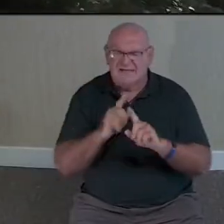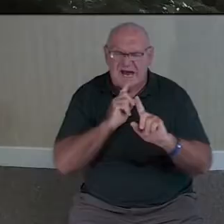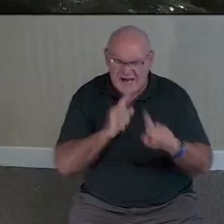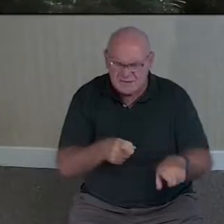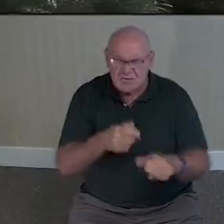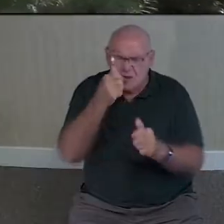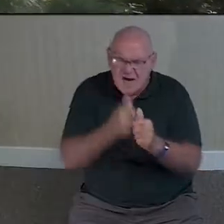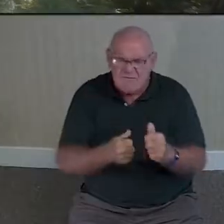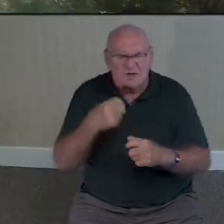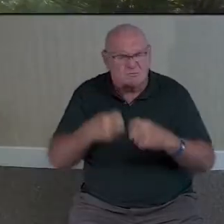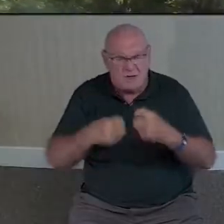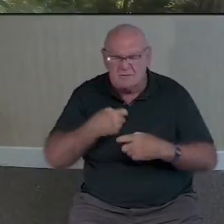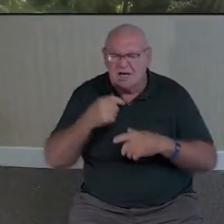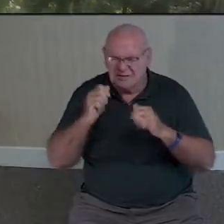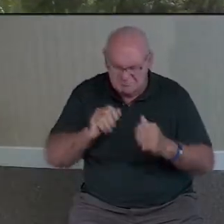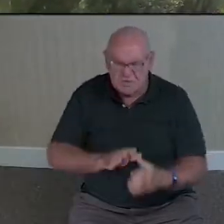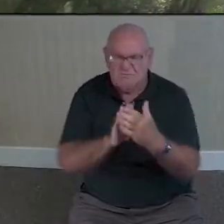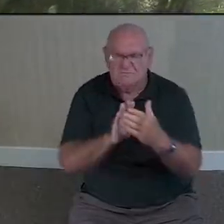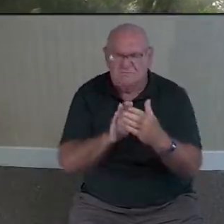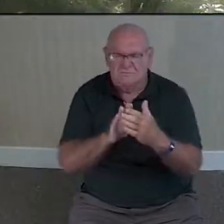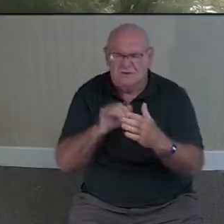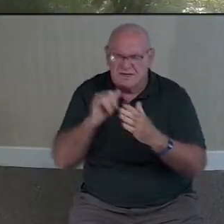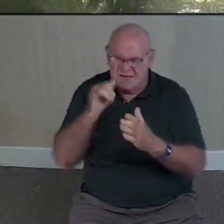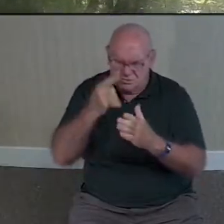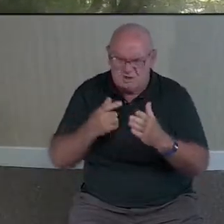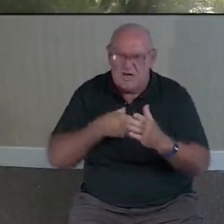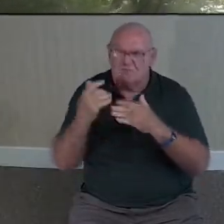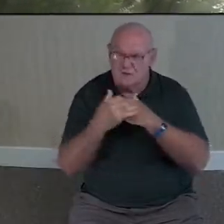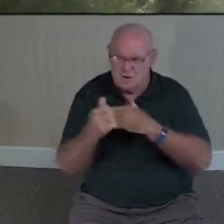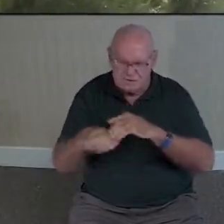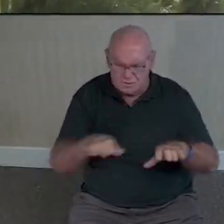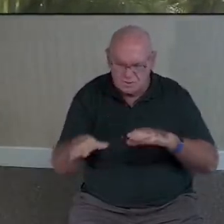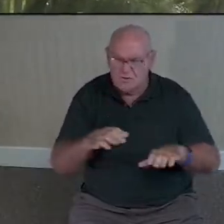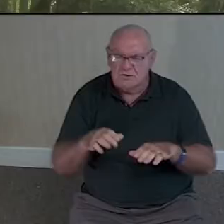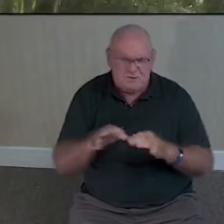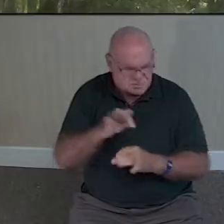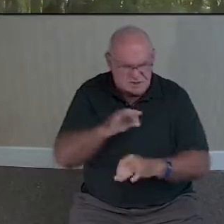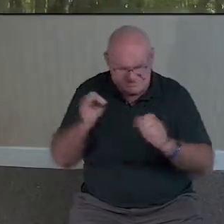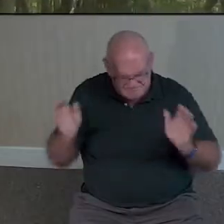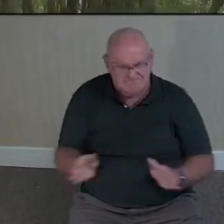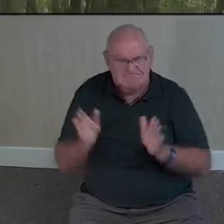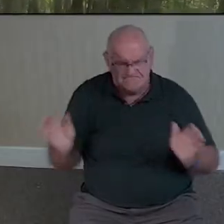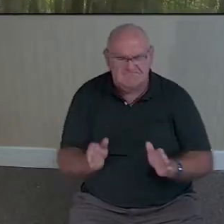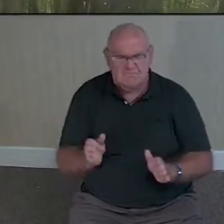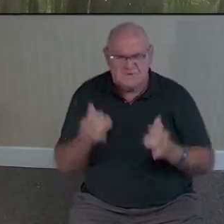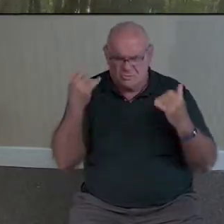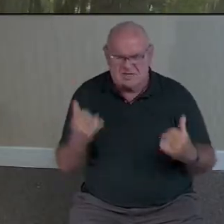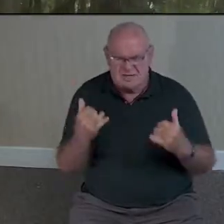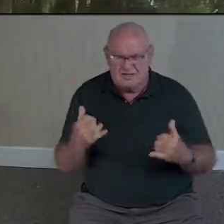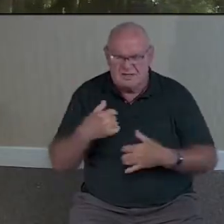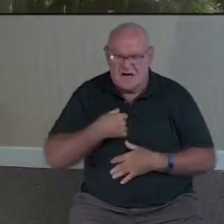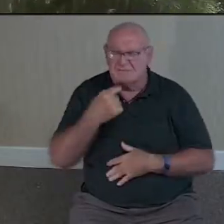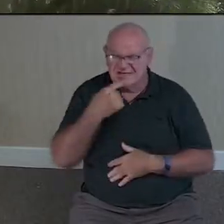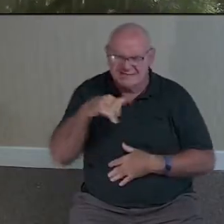every problem I confront. This is what I've been called to do. Spirit is urging me on. And today, I